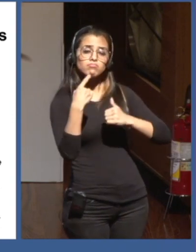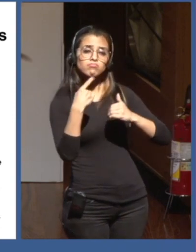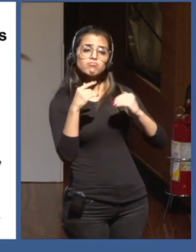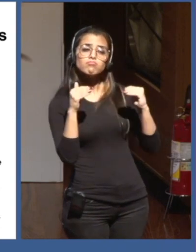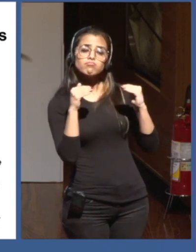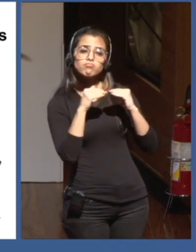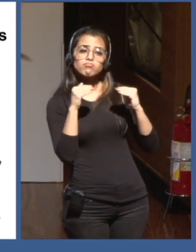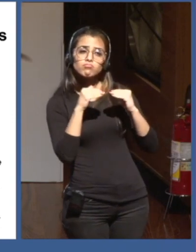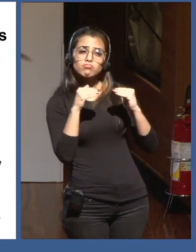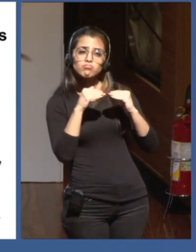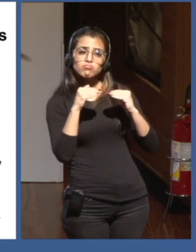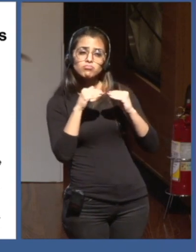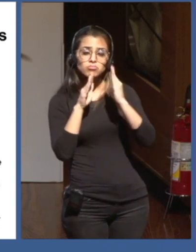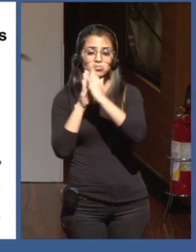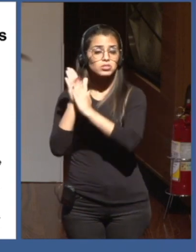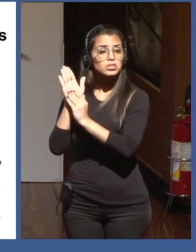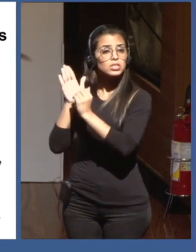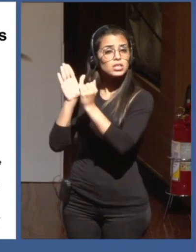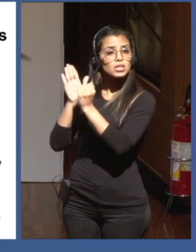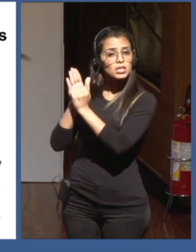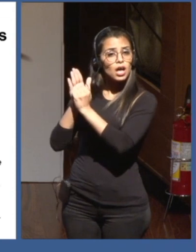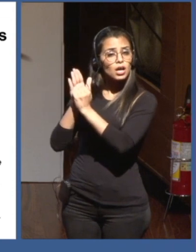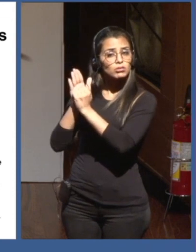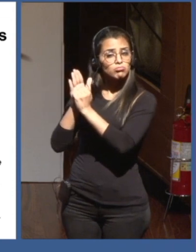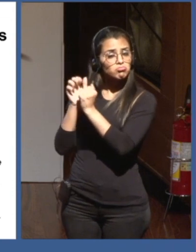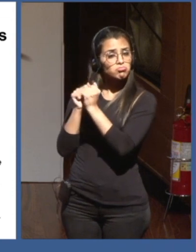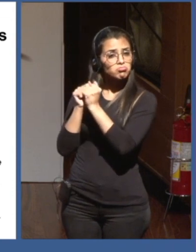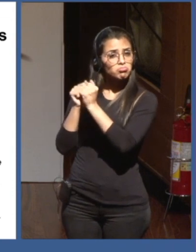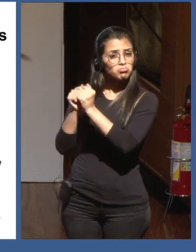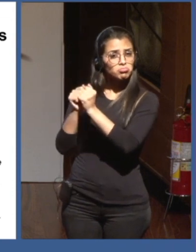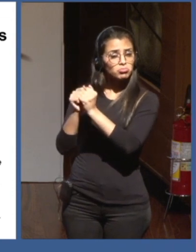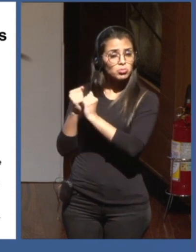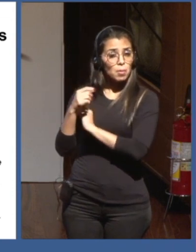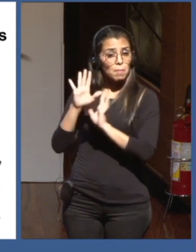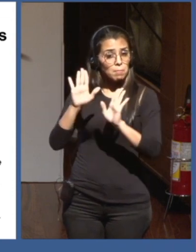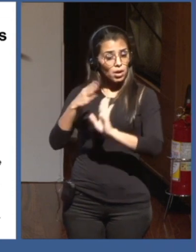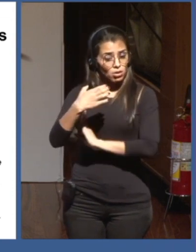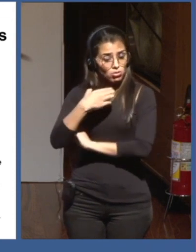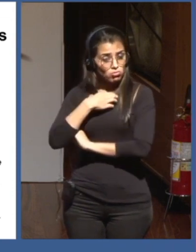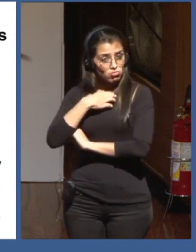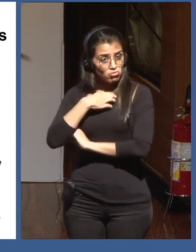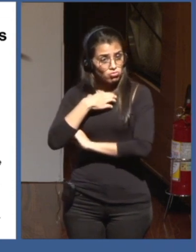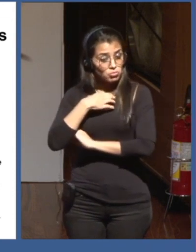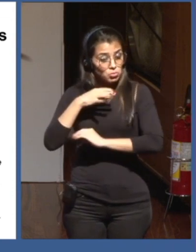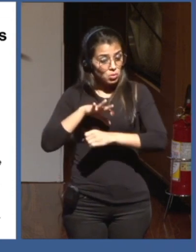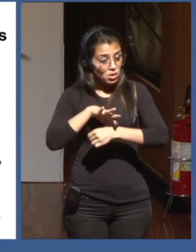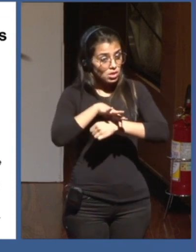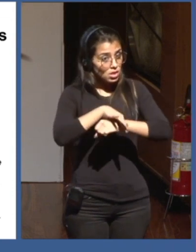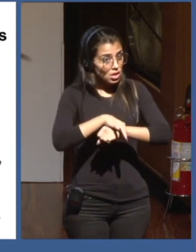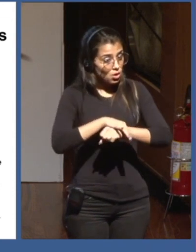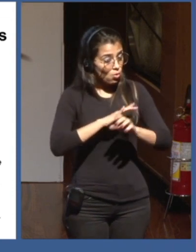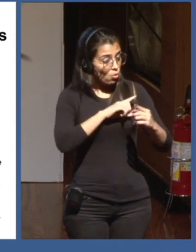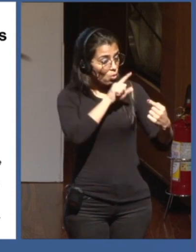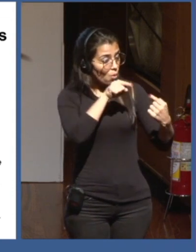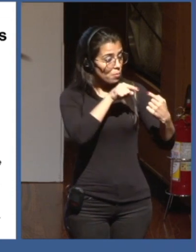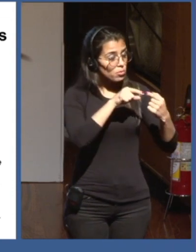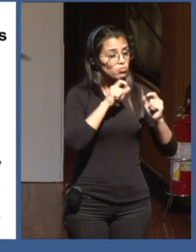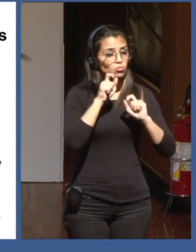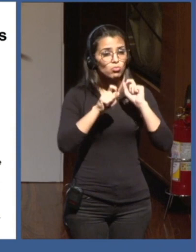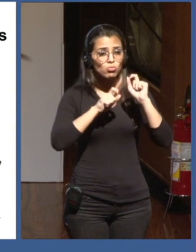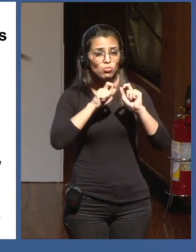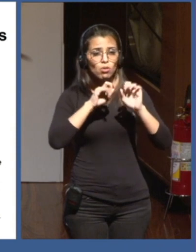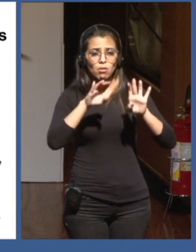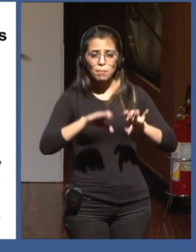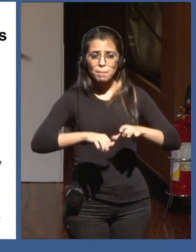together in a safe way to improve public policymaking, okay? And there needs to be in